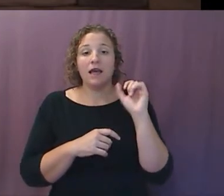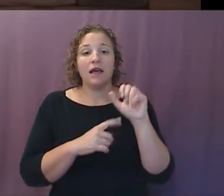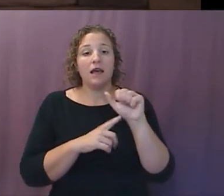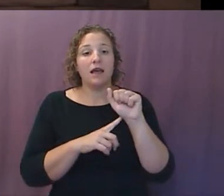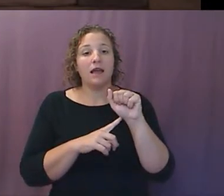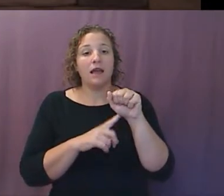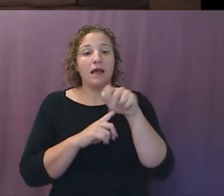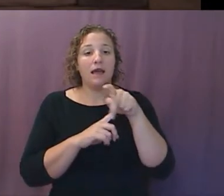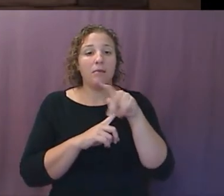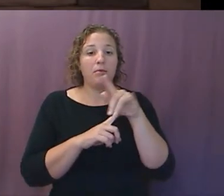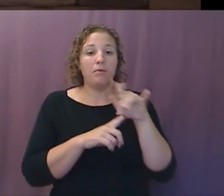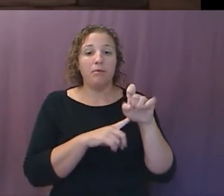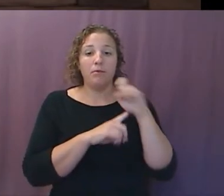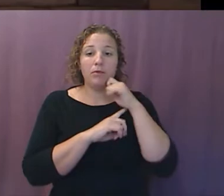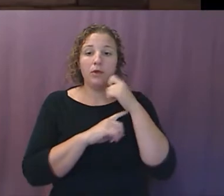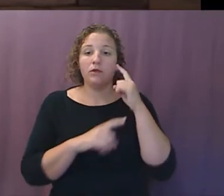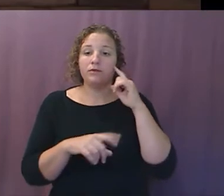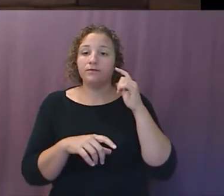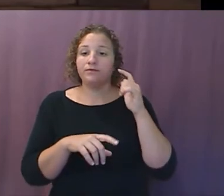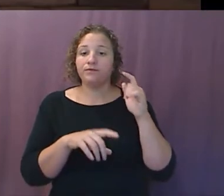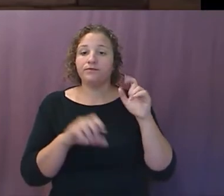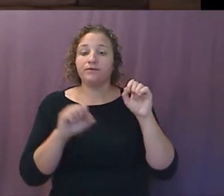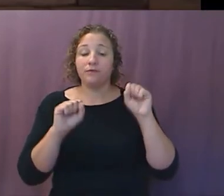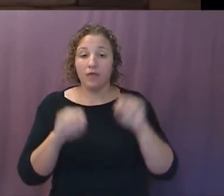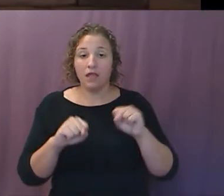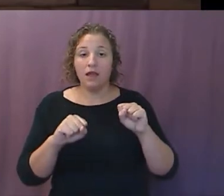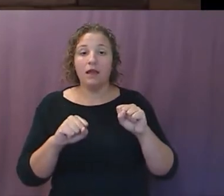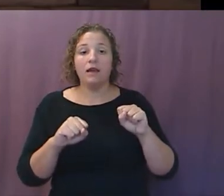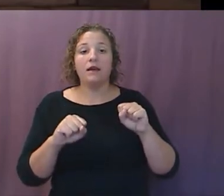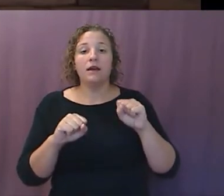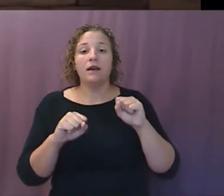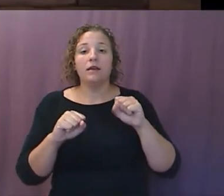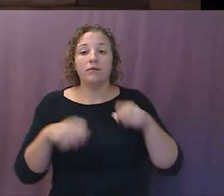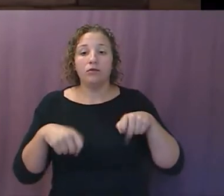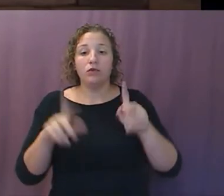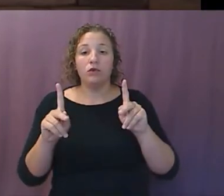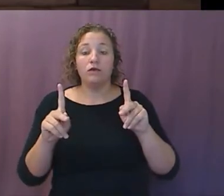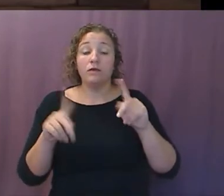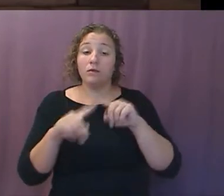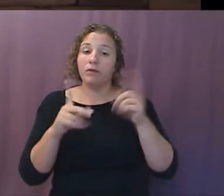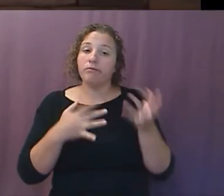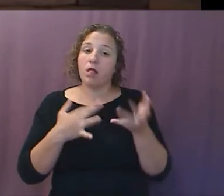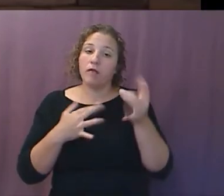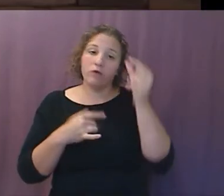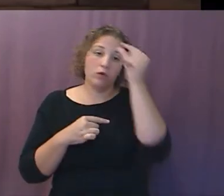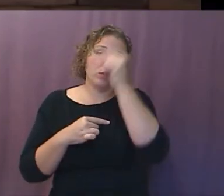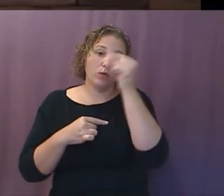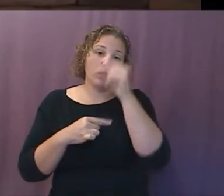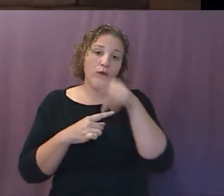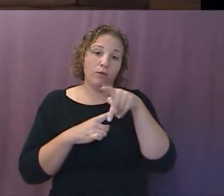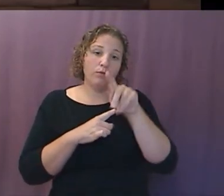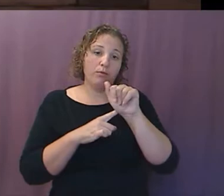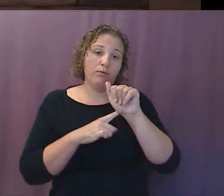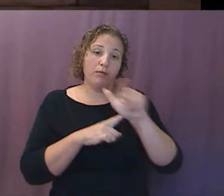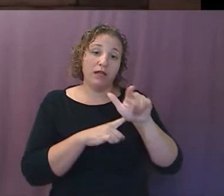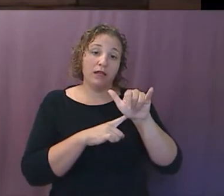appear in its App Store but the developers were still waiting for permission to put it out on Google Play Marketplace. This was May.